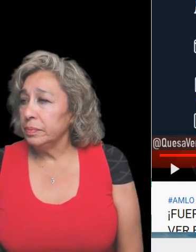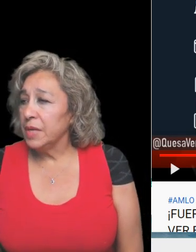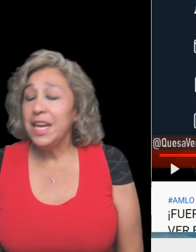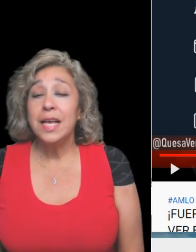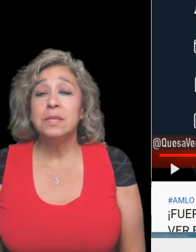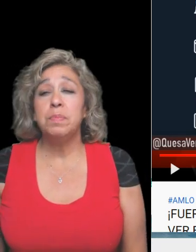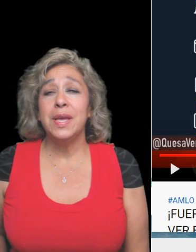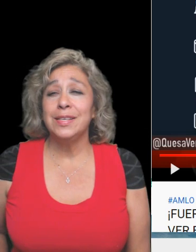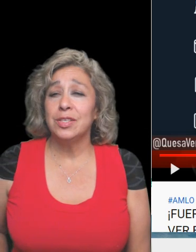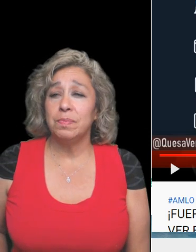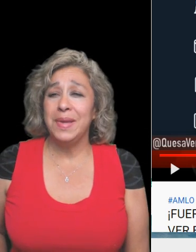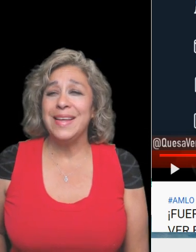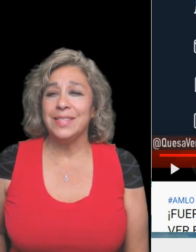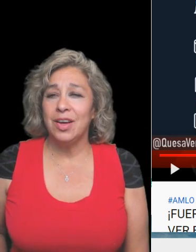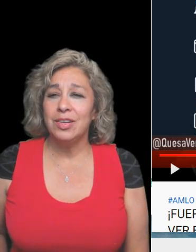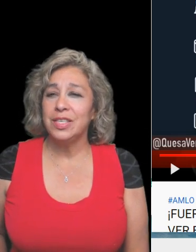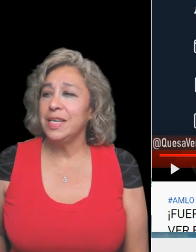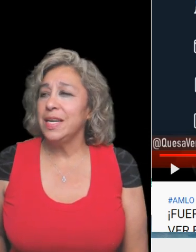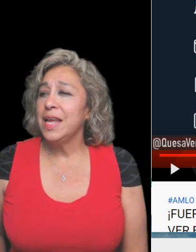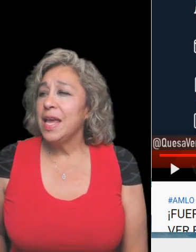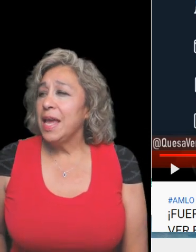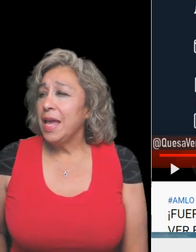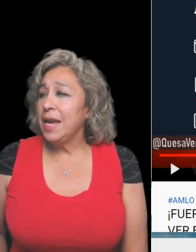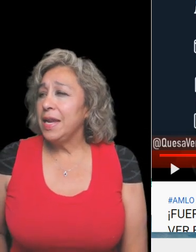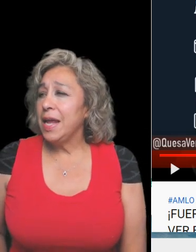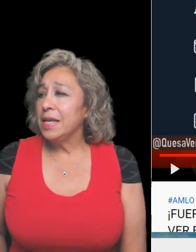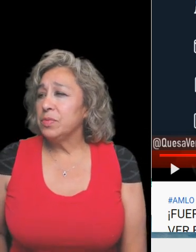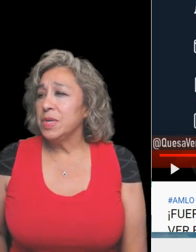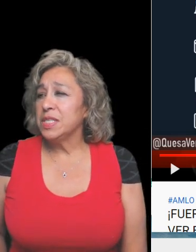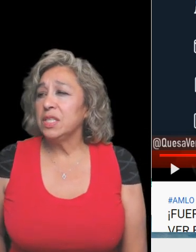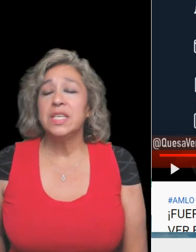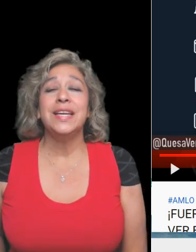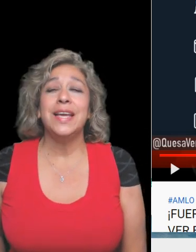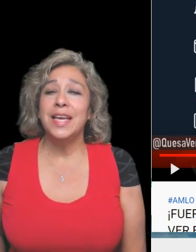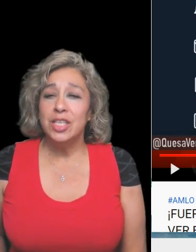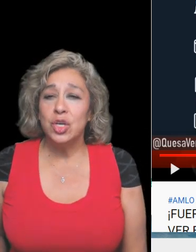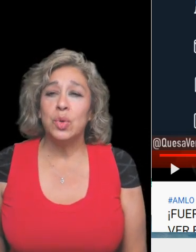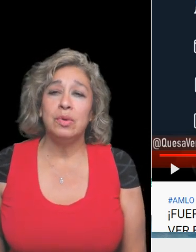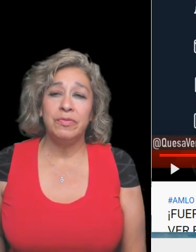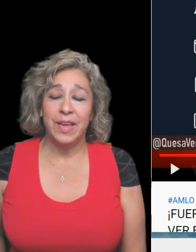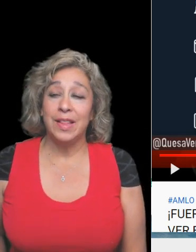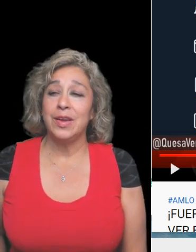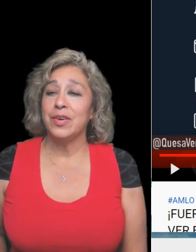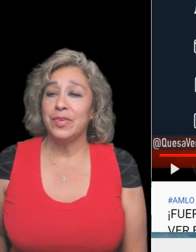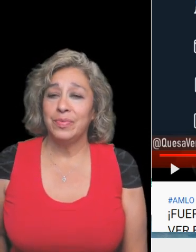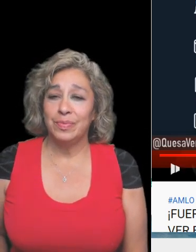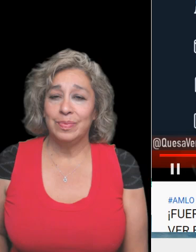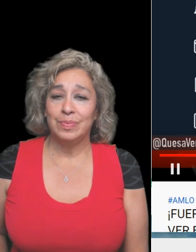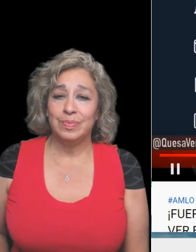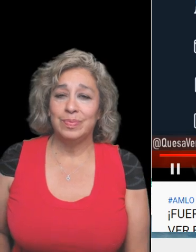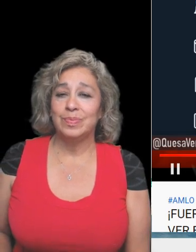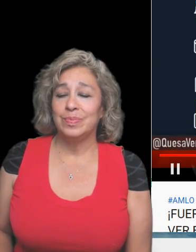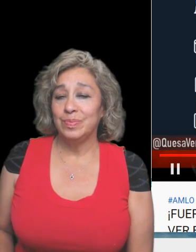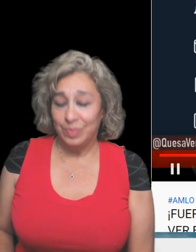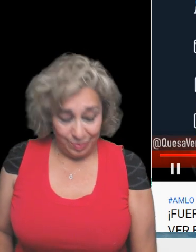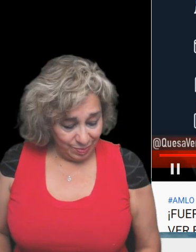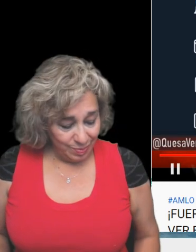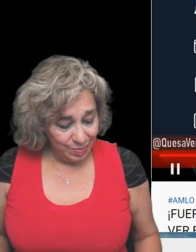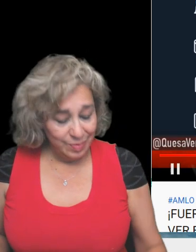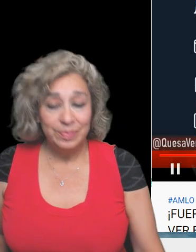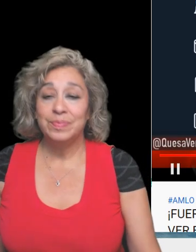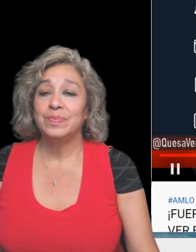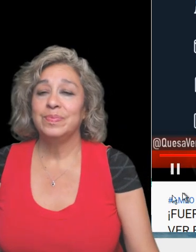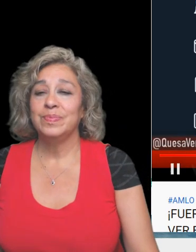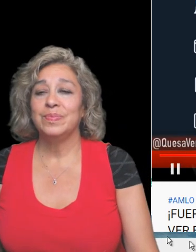it has been exhausted and it has resulted in total failure que se impuso